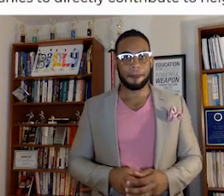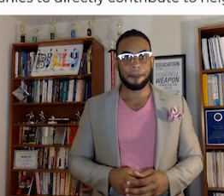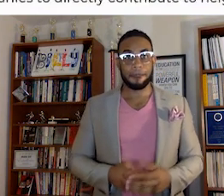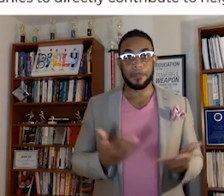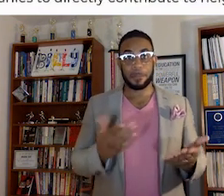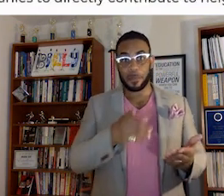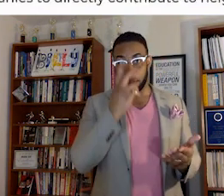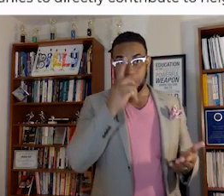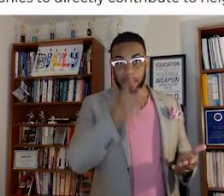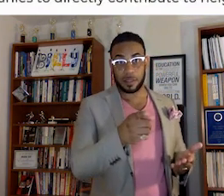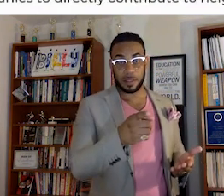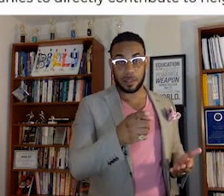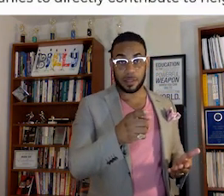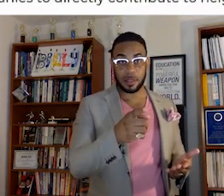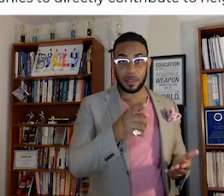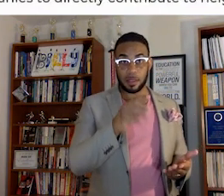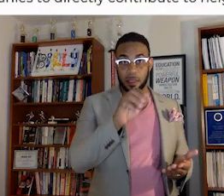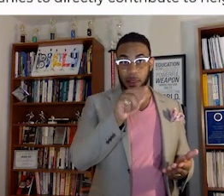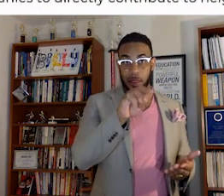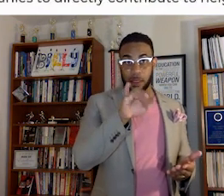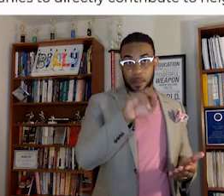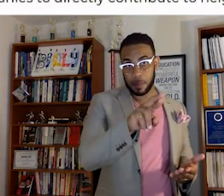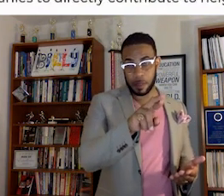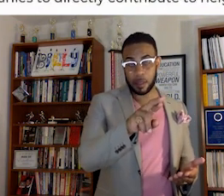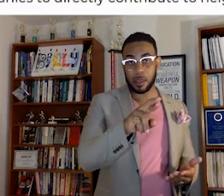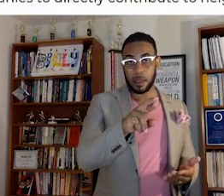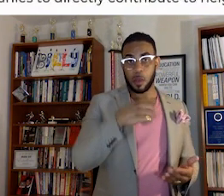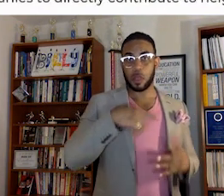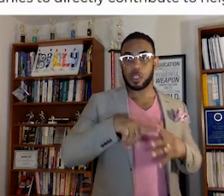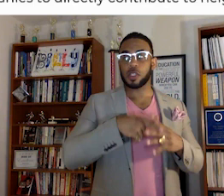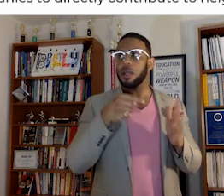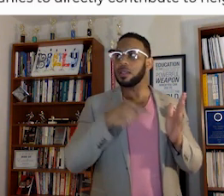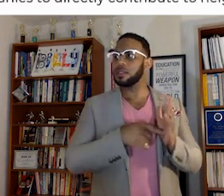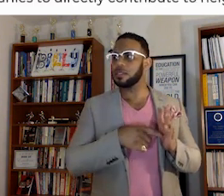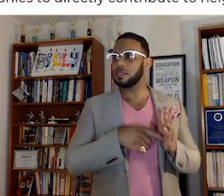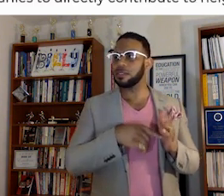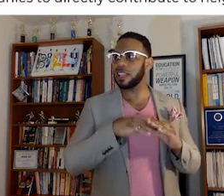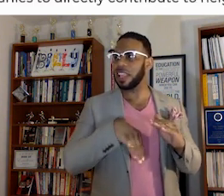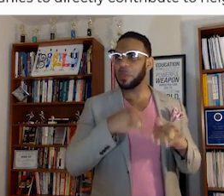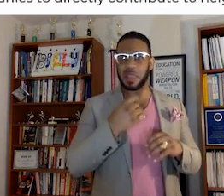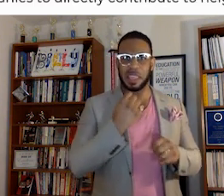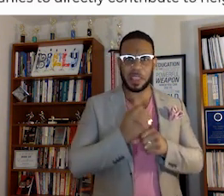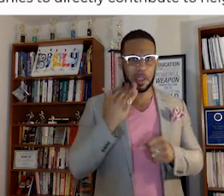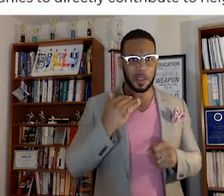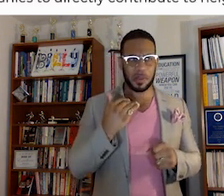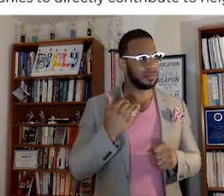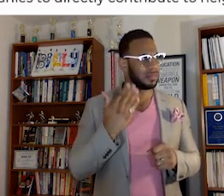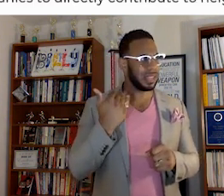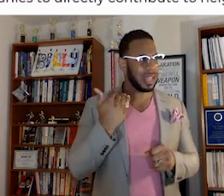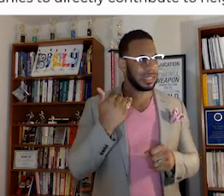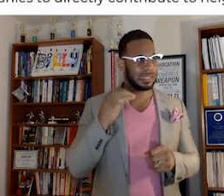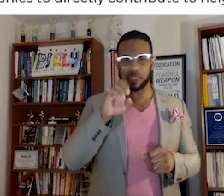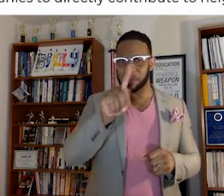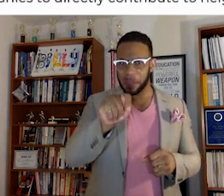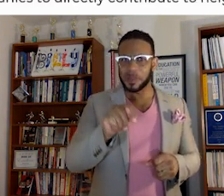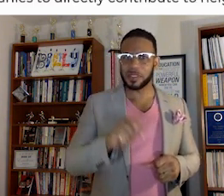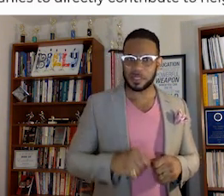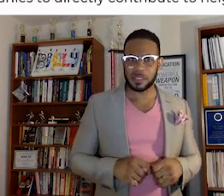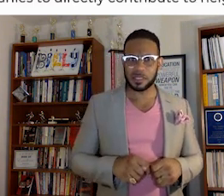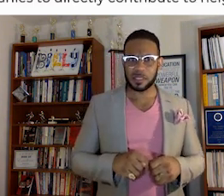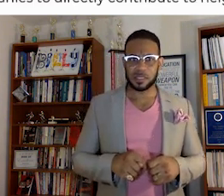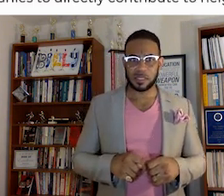Here you can see a mirror, and we started this less than a year ago, last September actually,